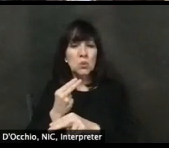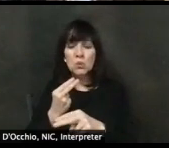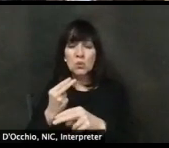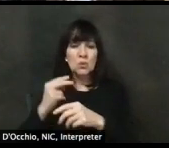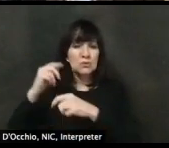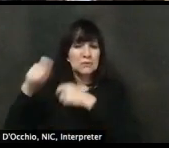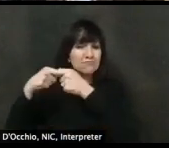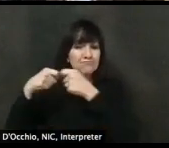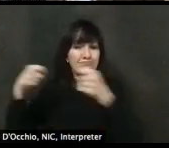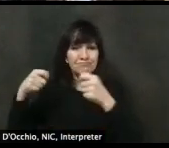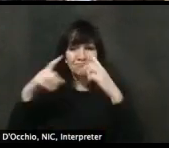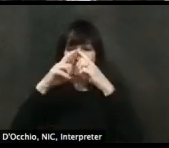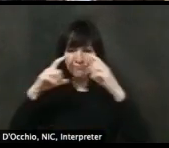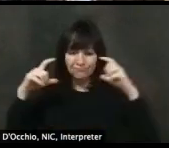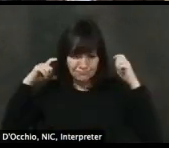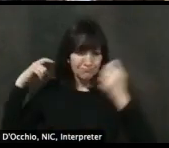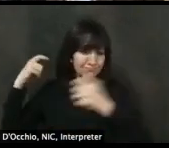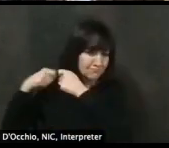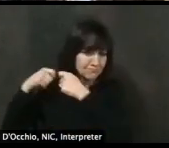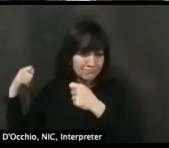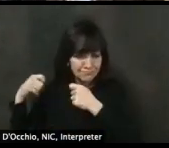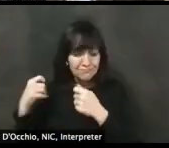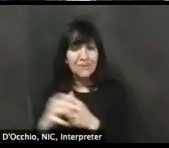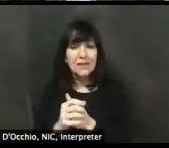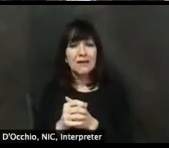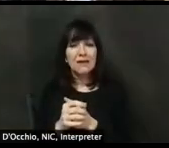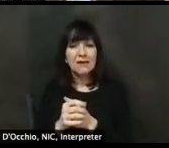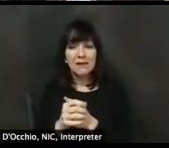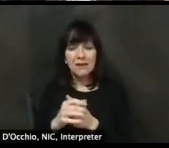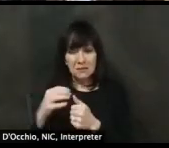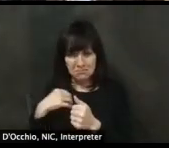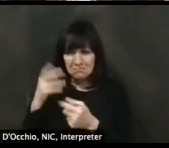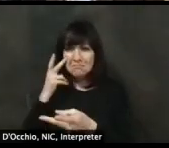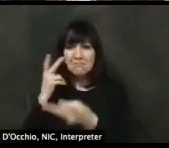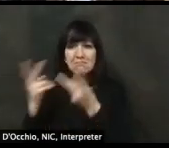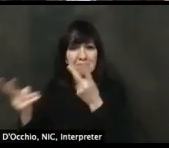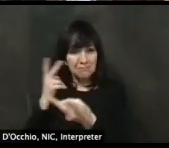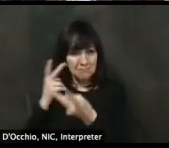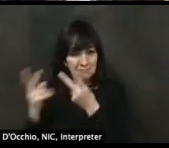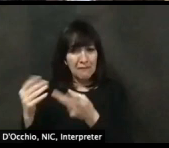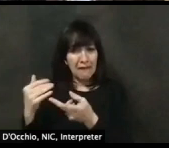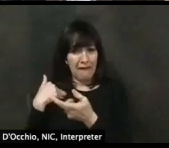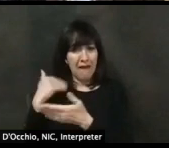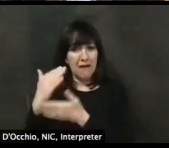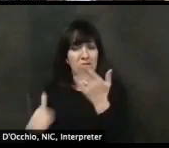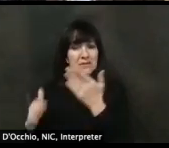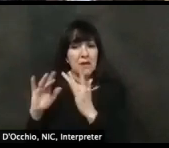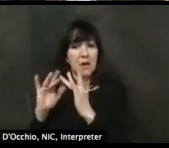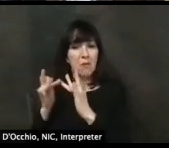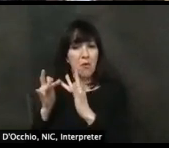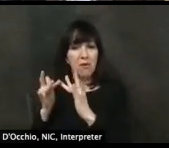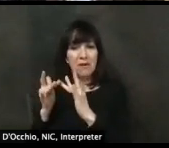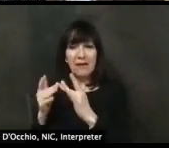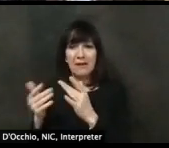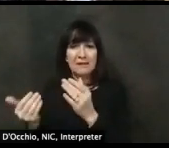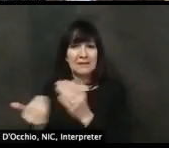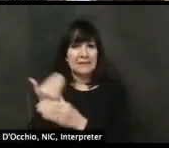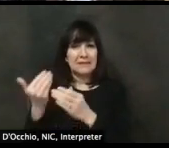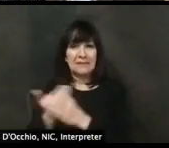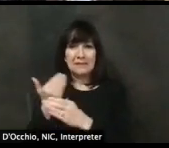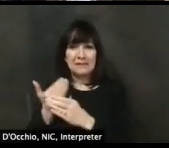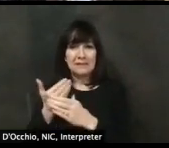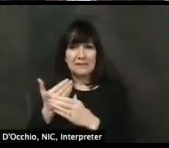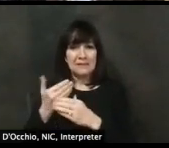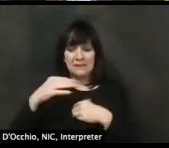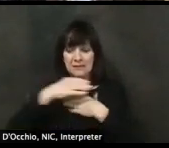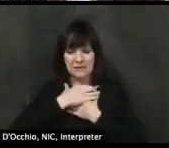found a number on, uh, online that are comfortable. just kind of wear them as a turtleneck. And then I just, I put